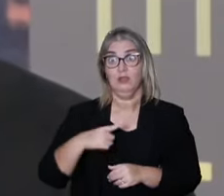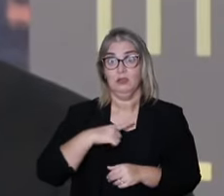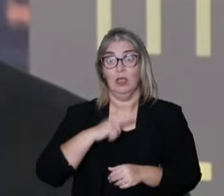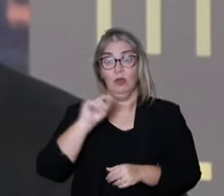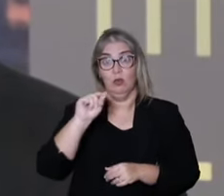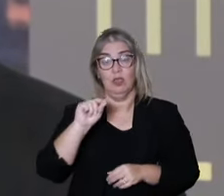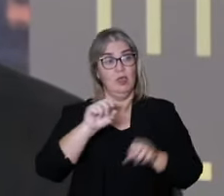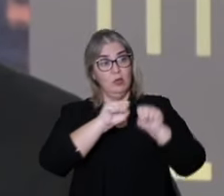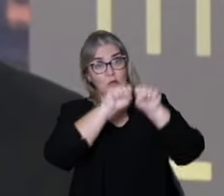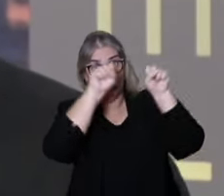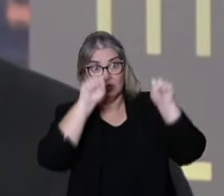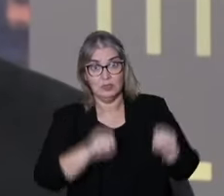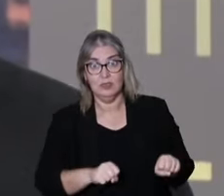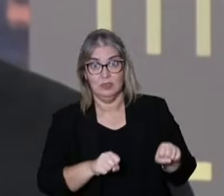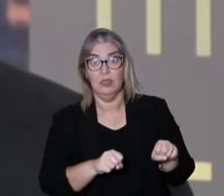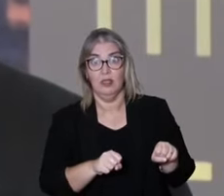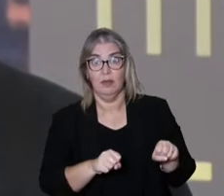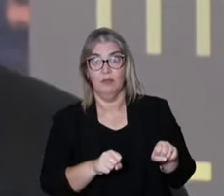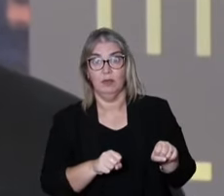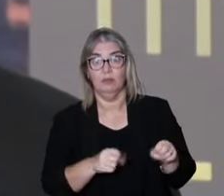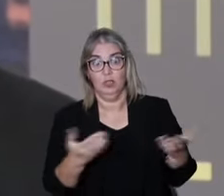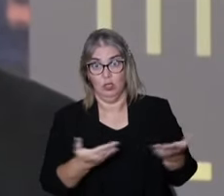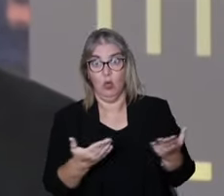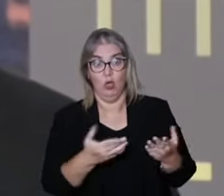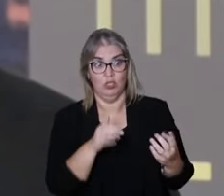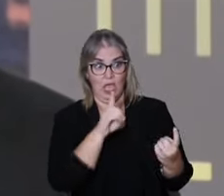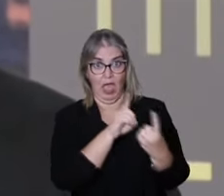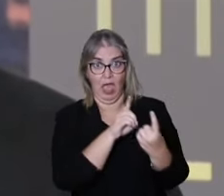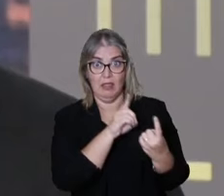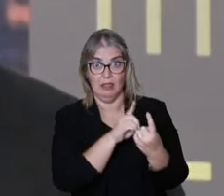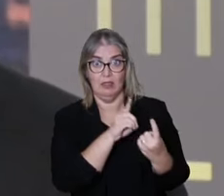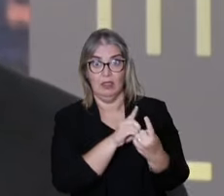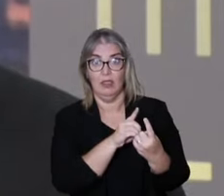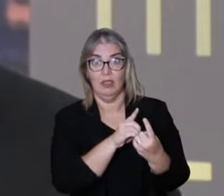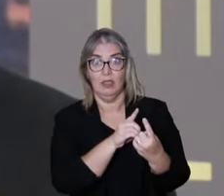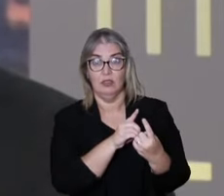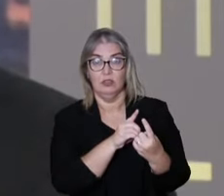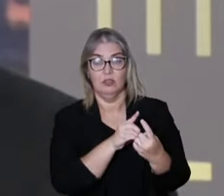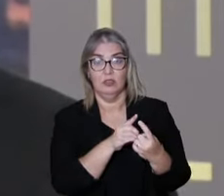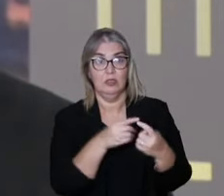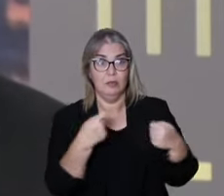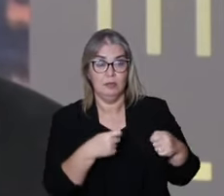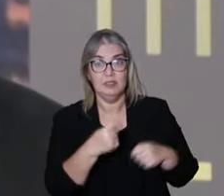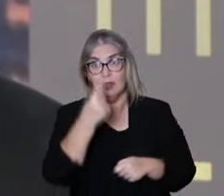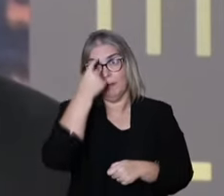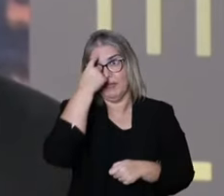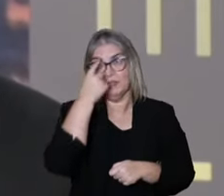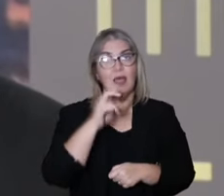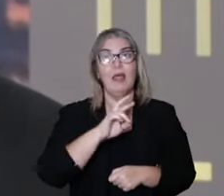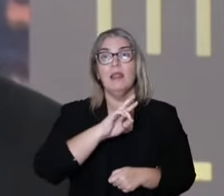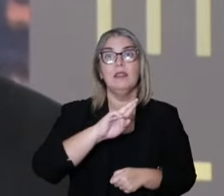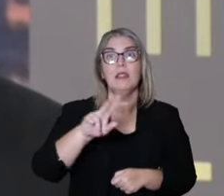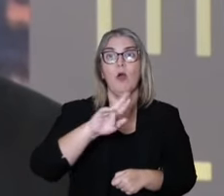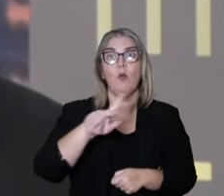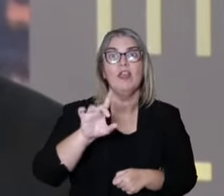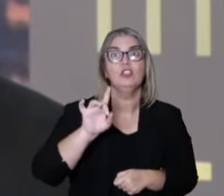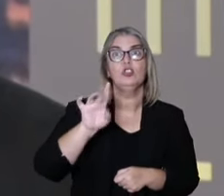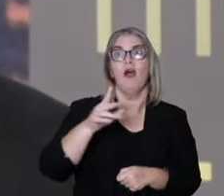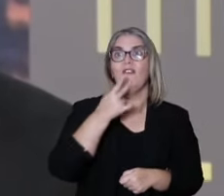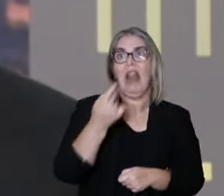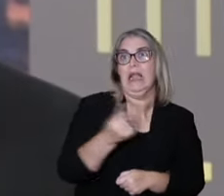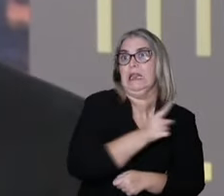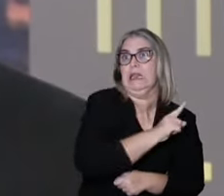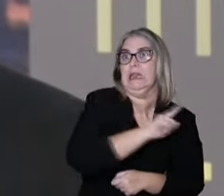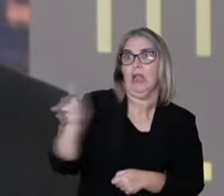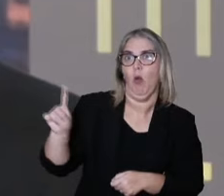So there's a system that we can understand that doesn't need to go against